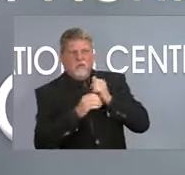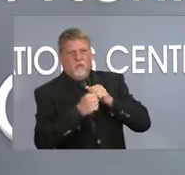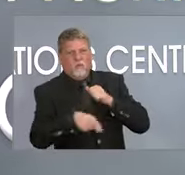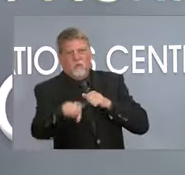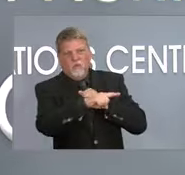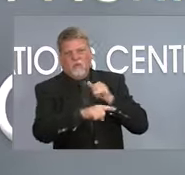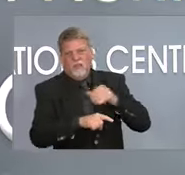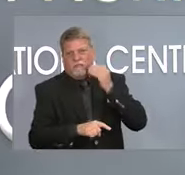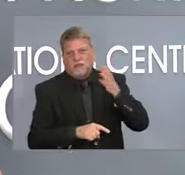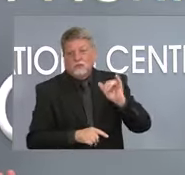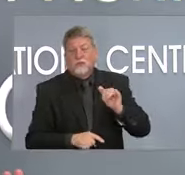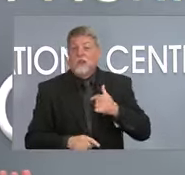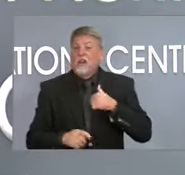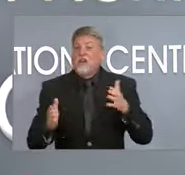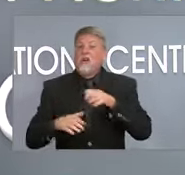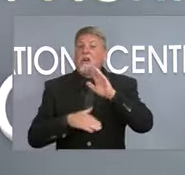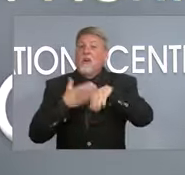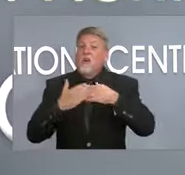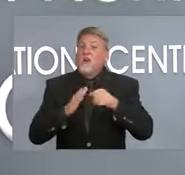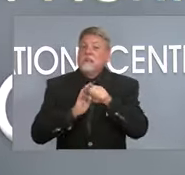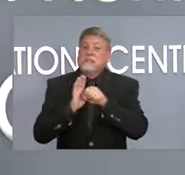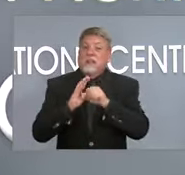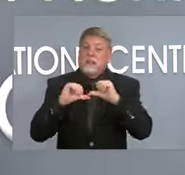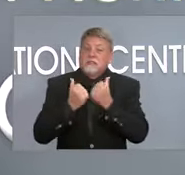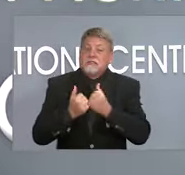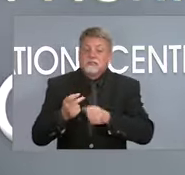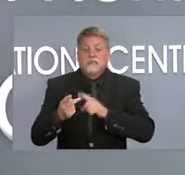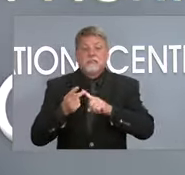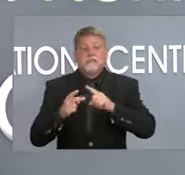encourage state agencies. We want to encourage businesses.